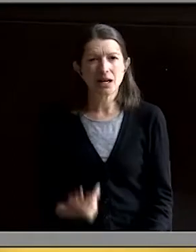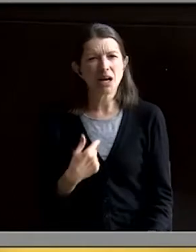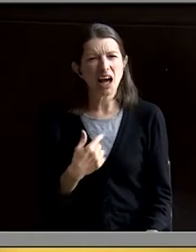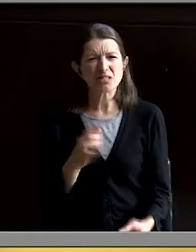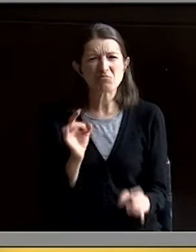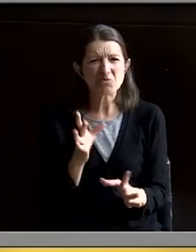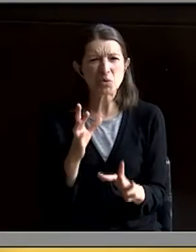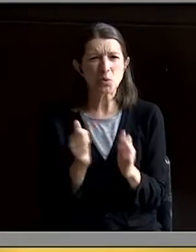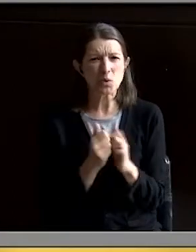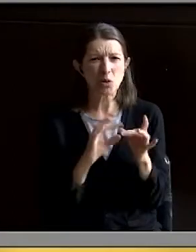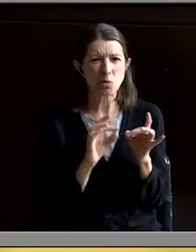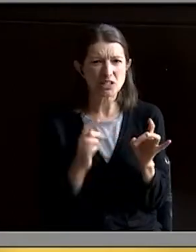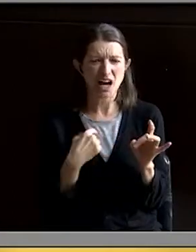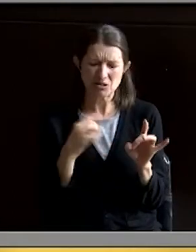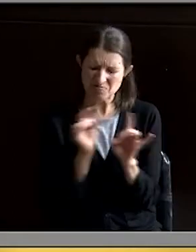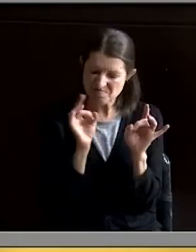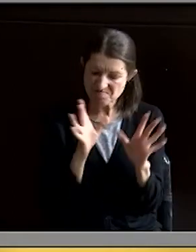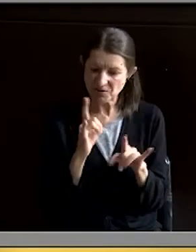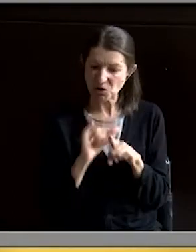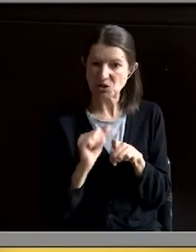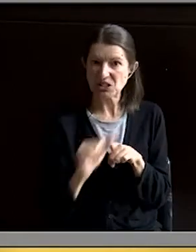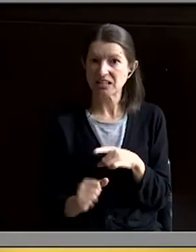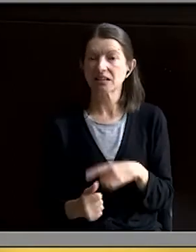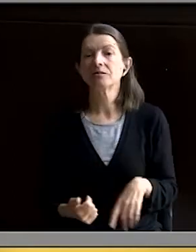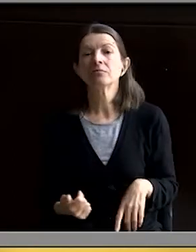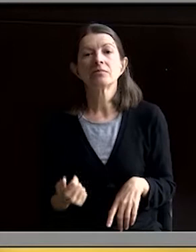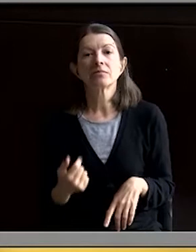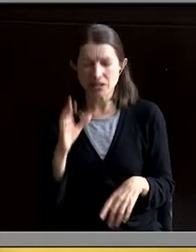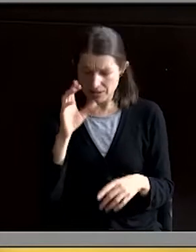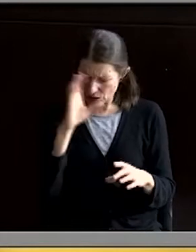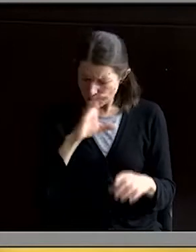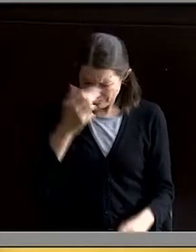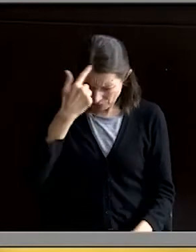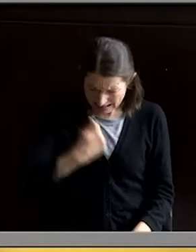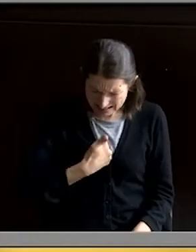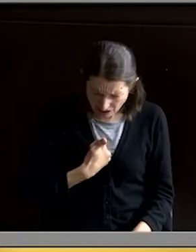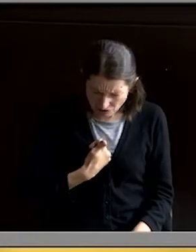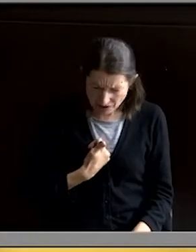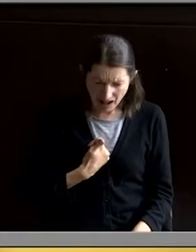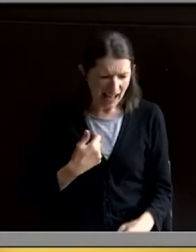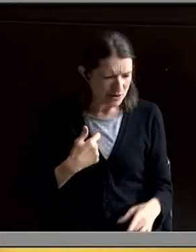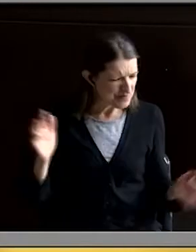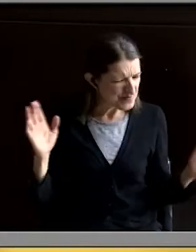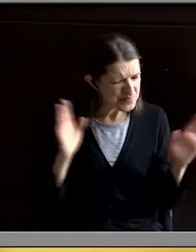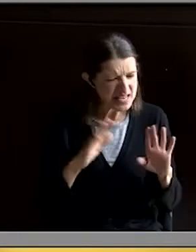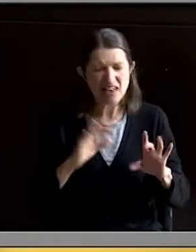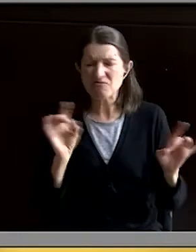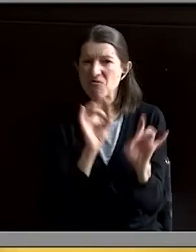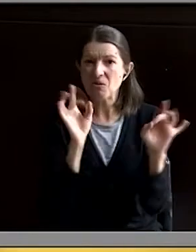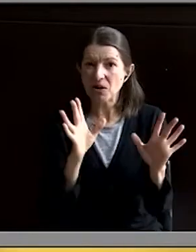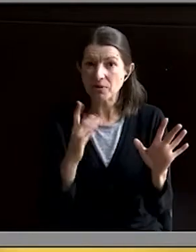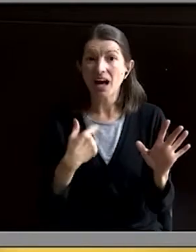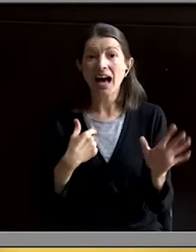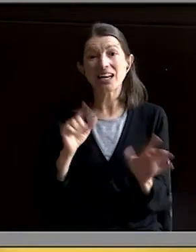words. Some might say belligerent. The search for who I was as a person pushed me to misbehavior. I